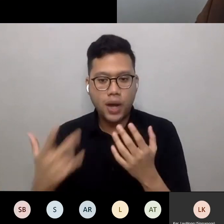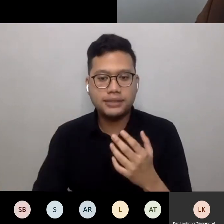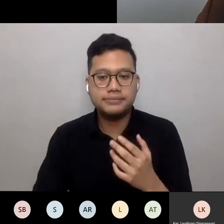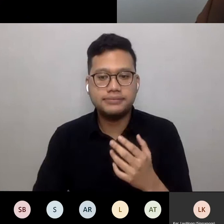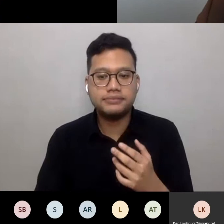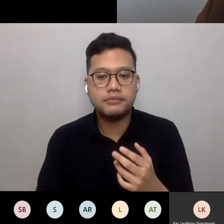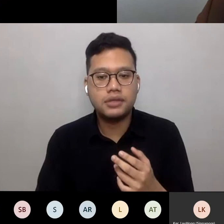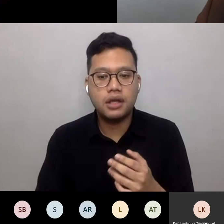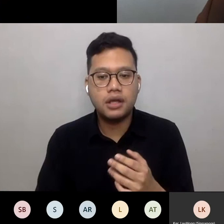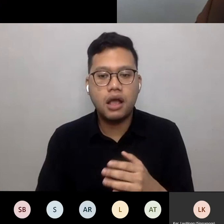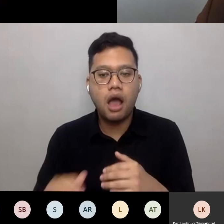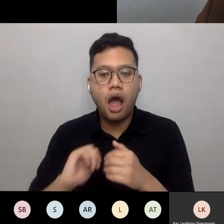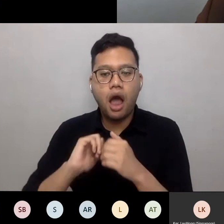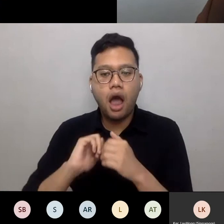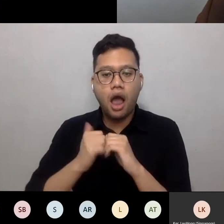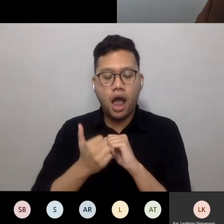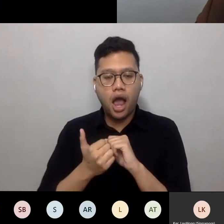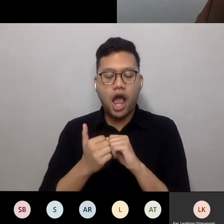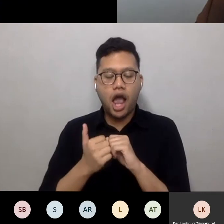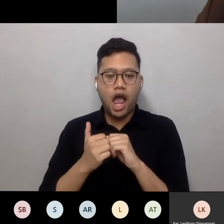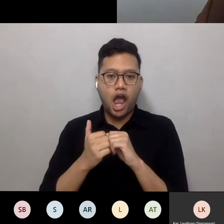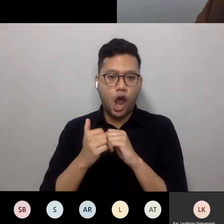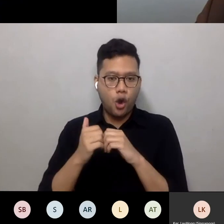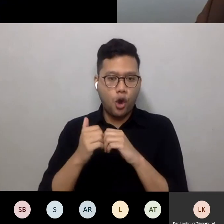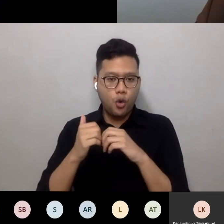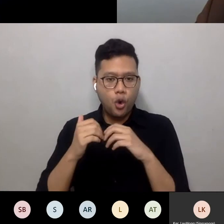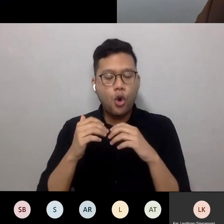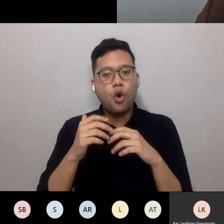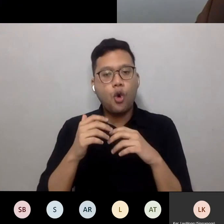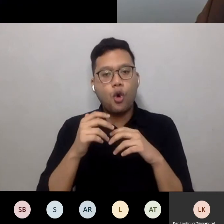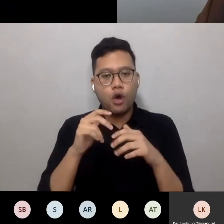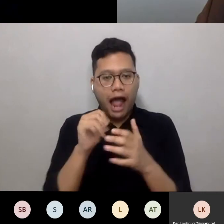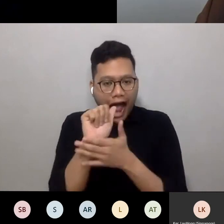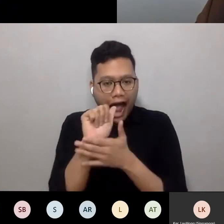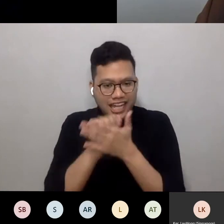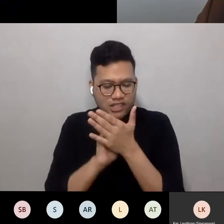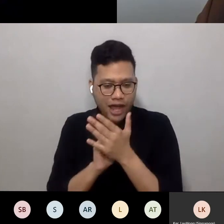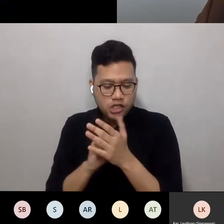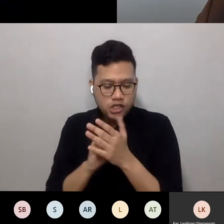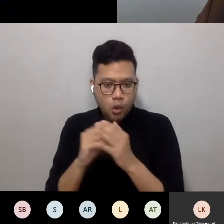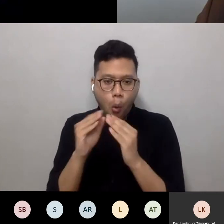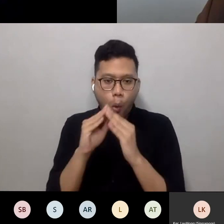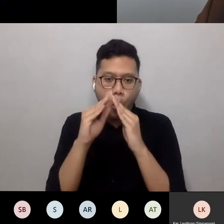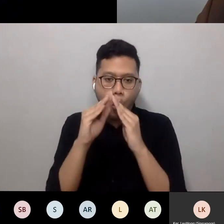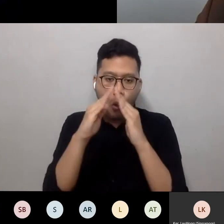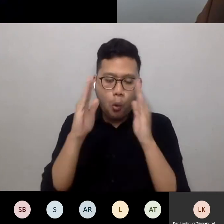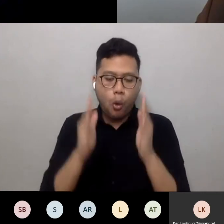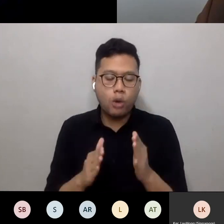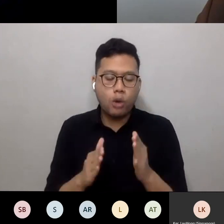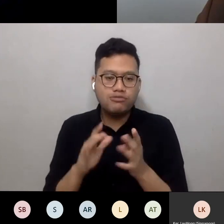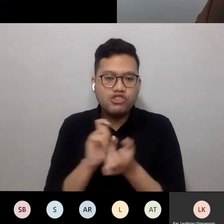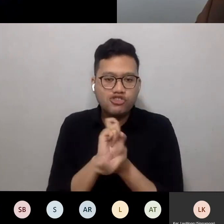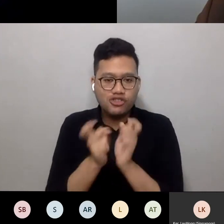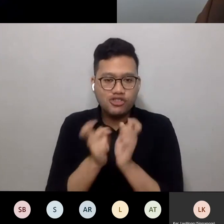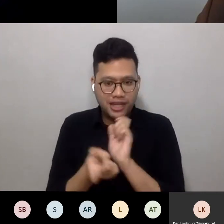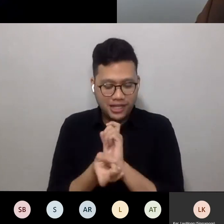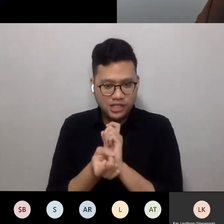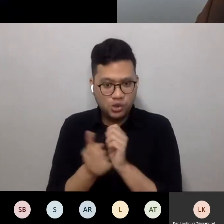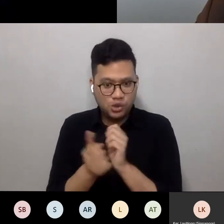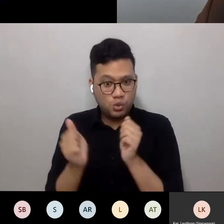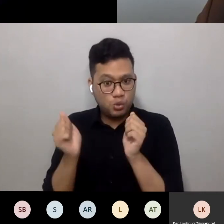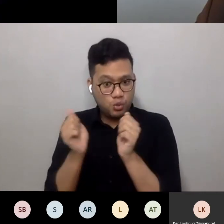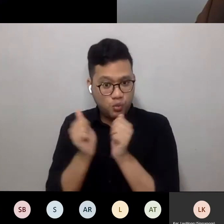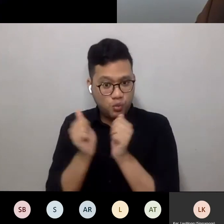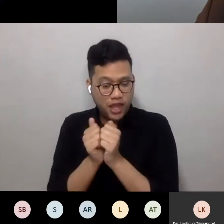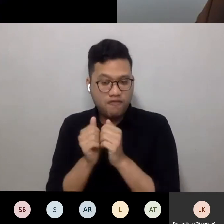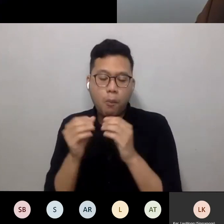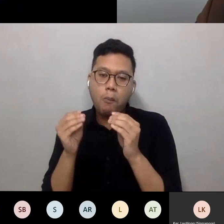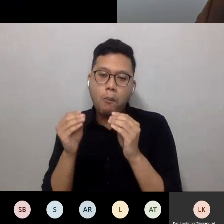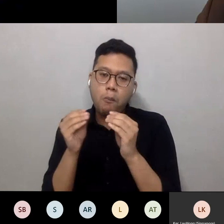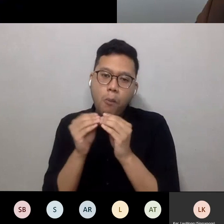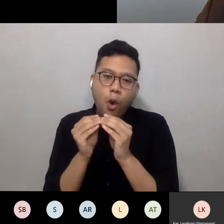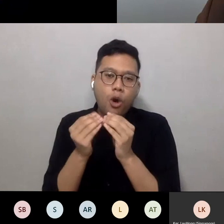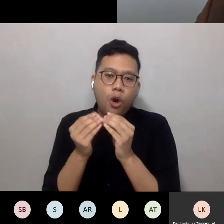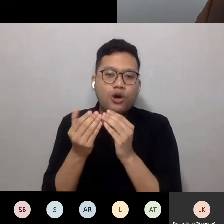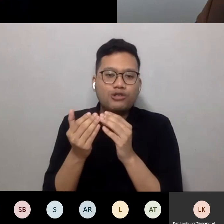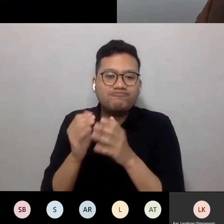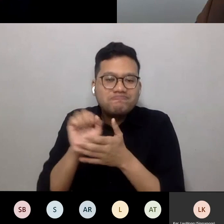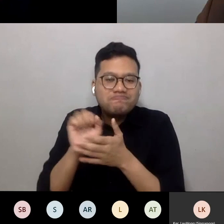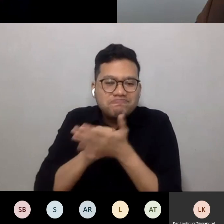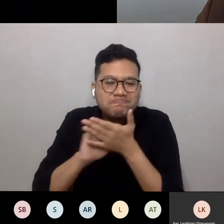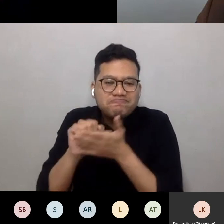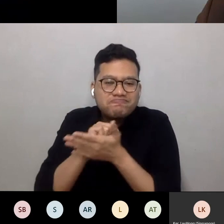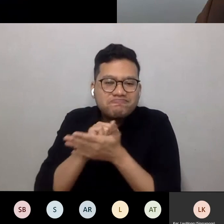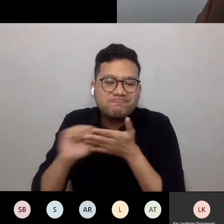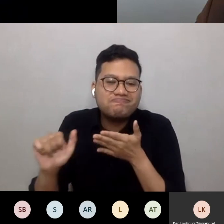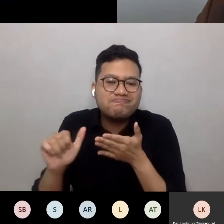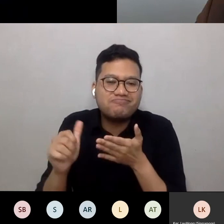how do the architecture of homes change with the heightened awareness of proper hand hygiene when returning